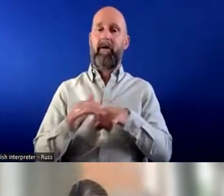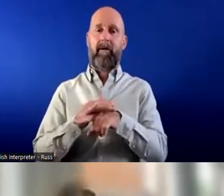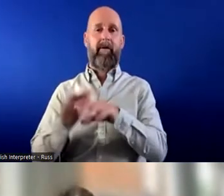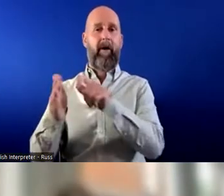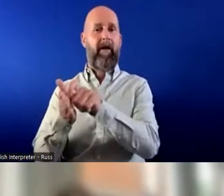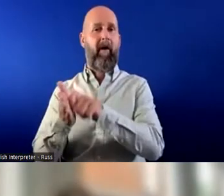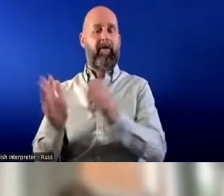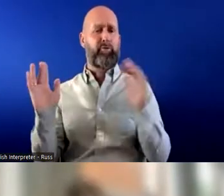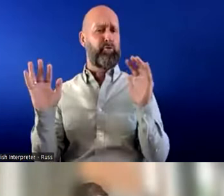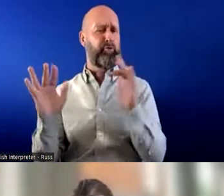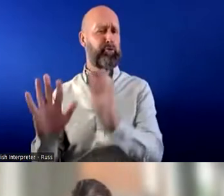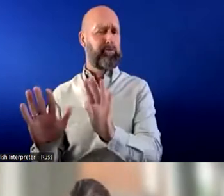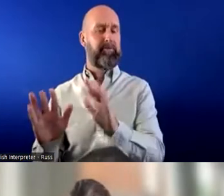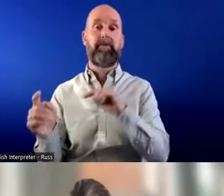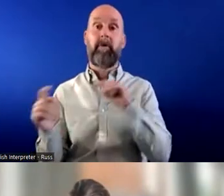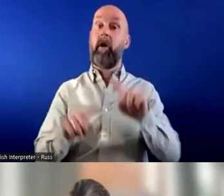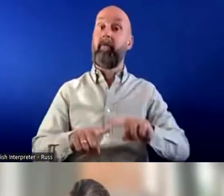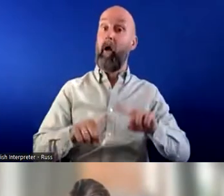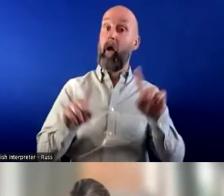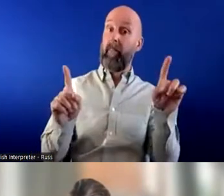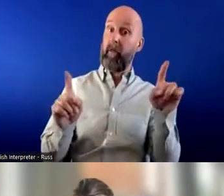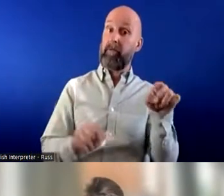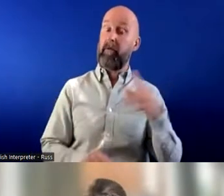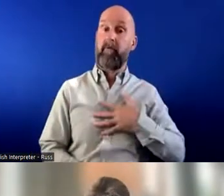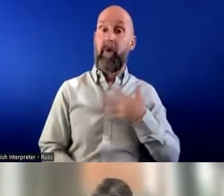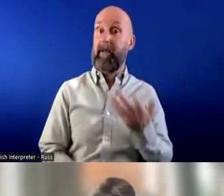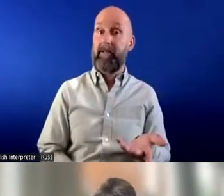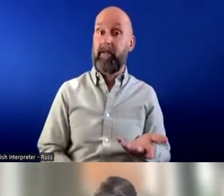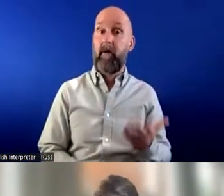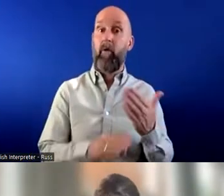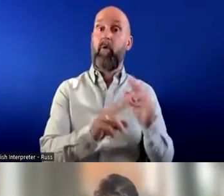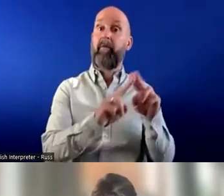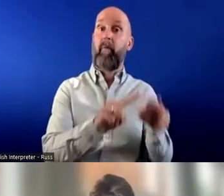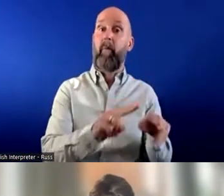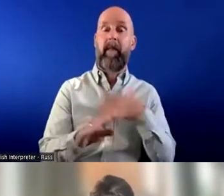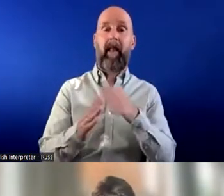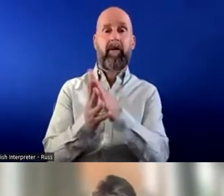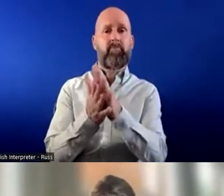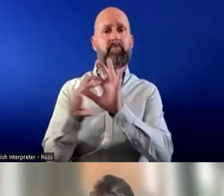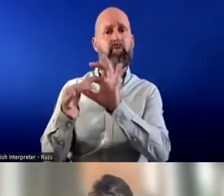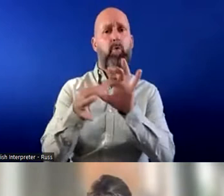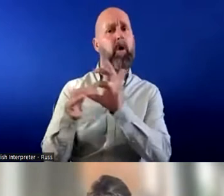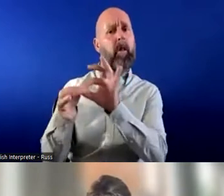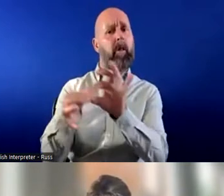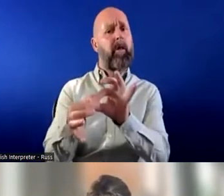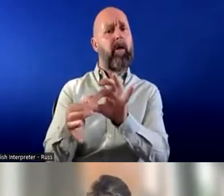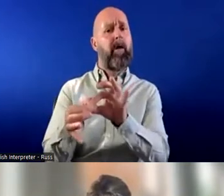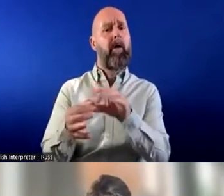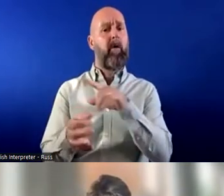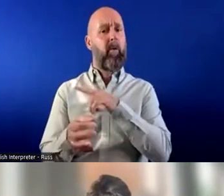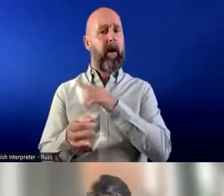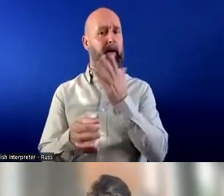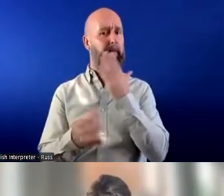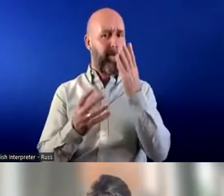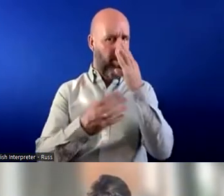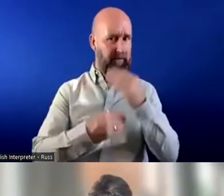however for other people they've not liked it at all because they like that social interaction there isn't the autism there so they